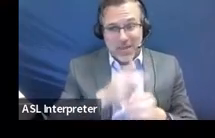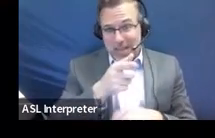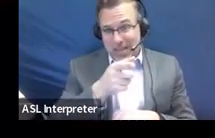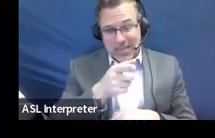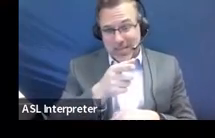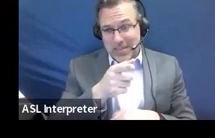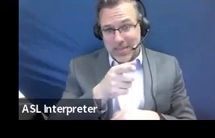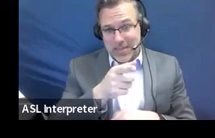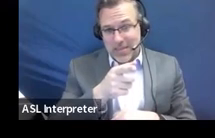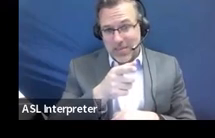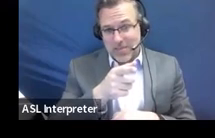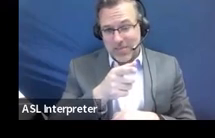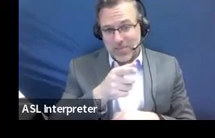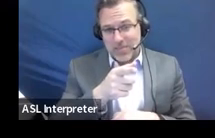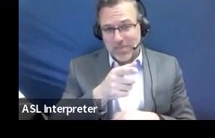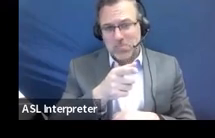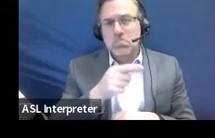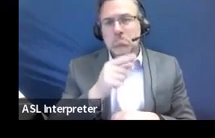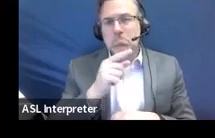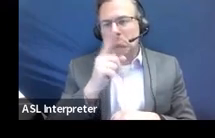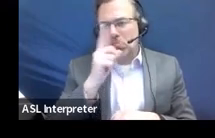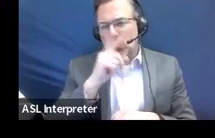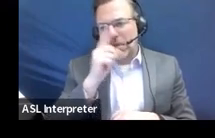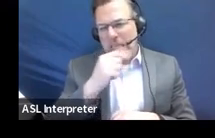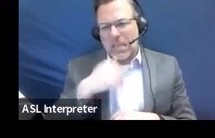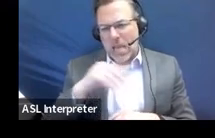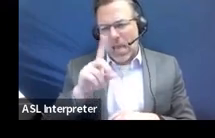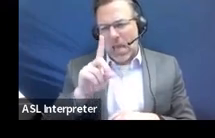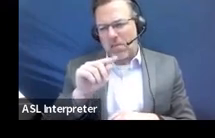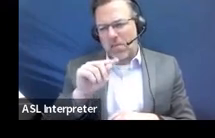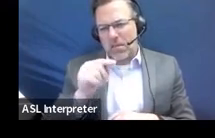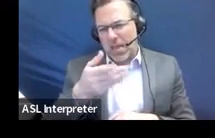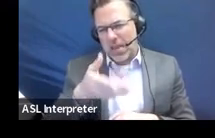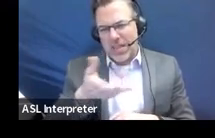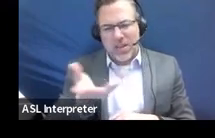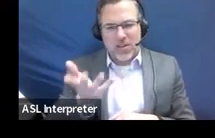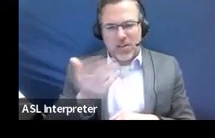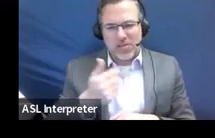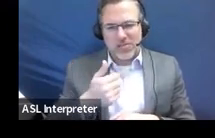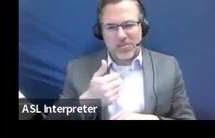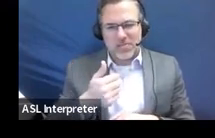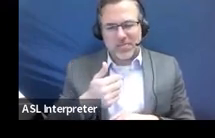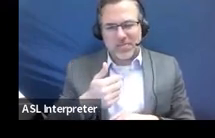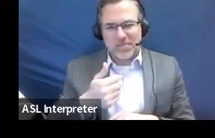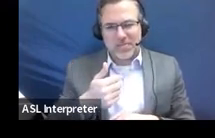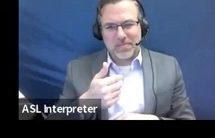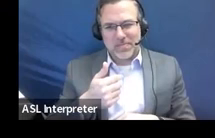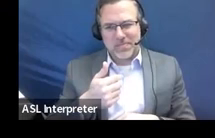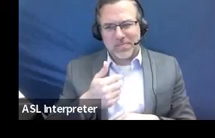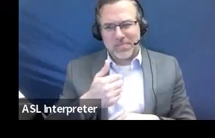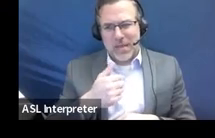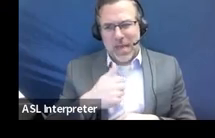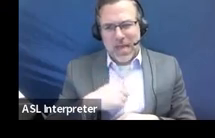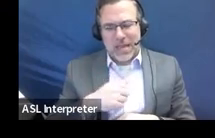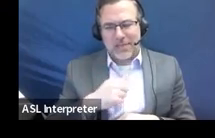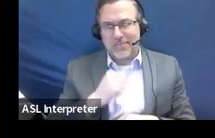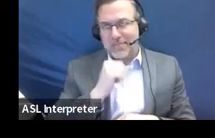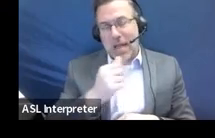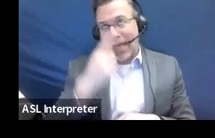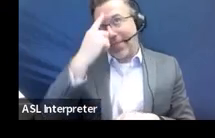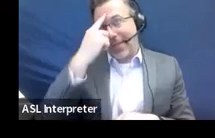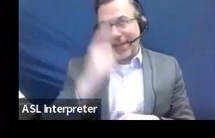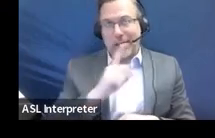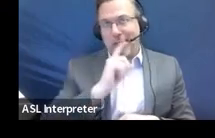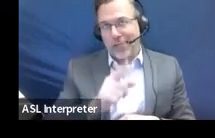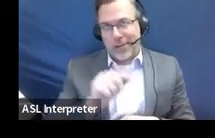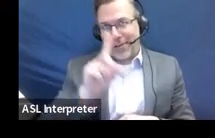just pretend I have data sources and data there, because I was not in any frame of mind to think of real data sources